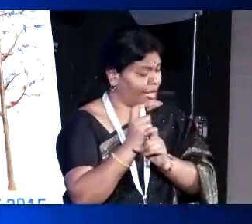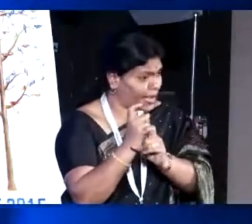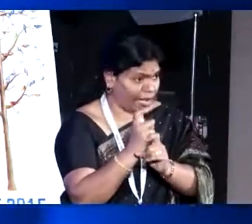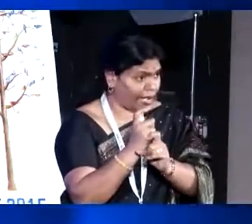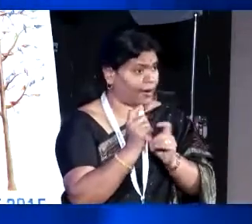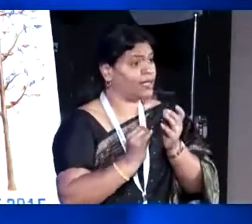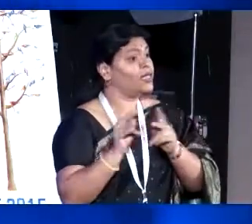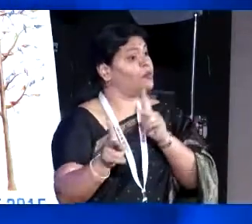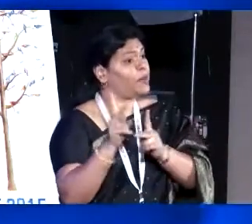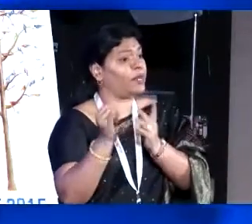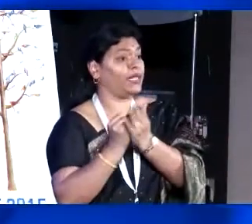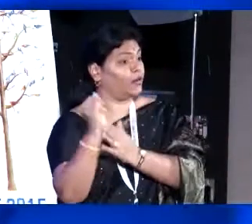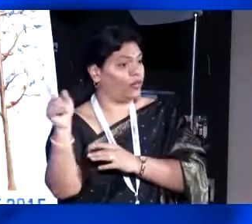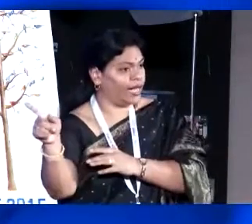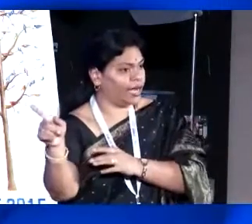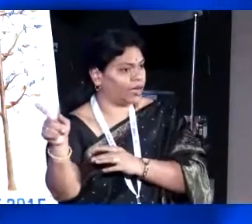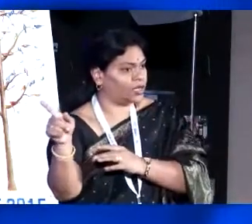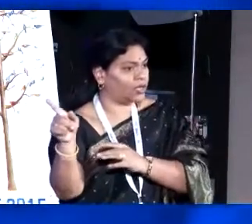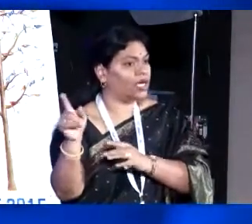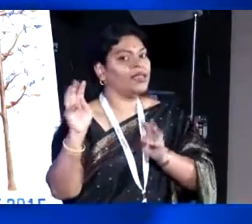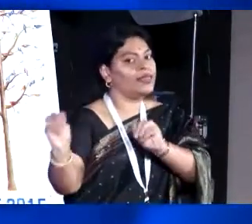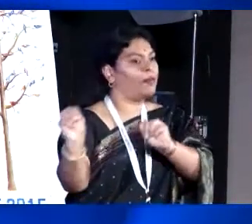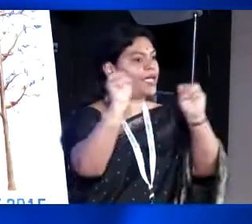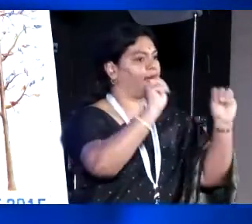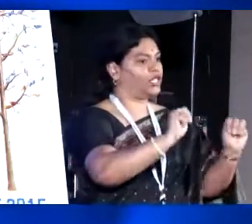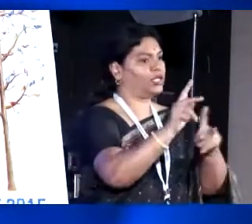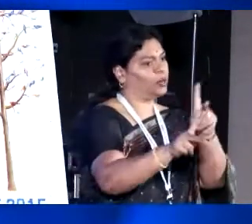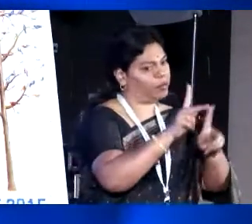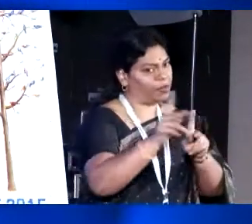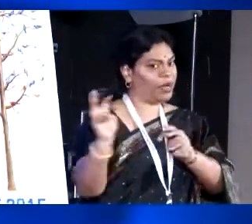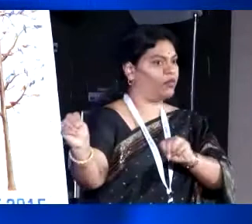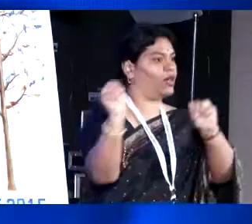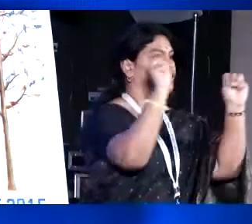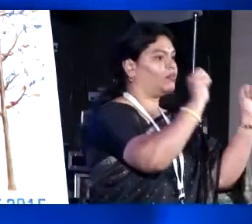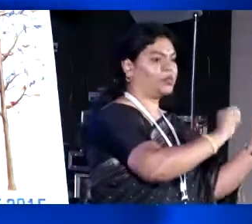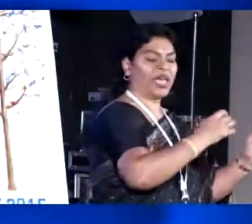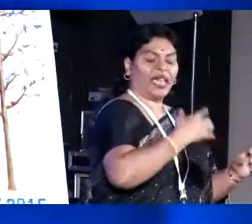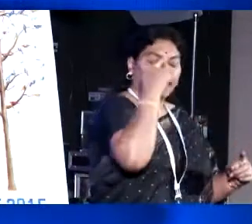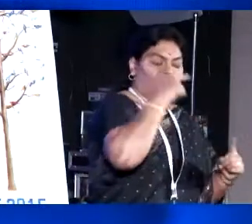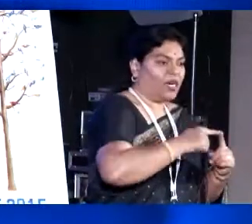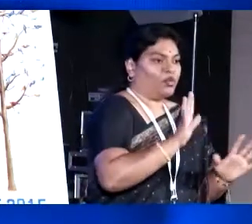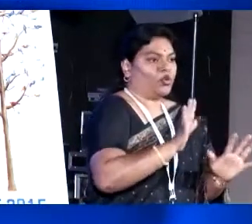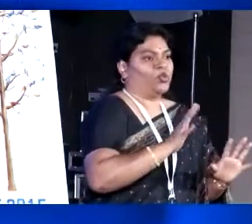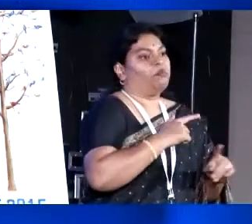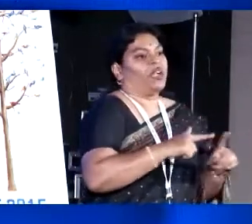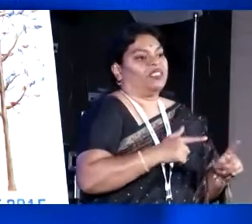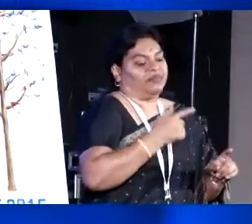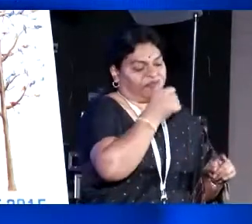it is a migration not by choice but by compulsion.